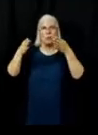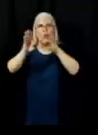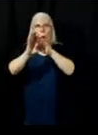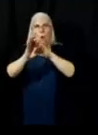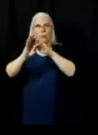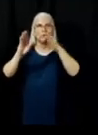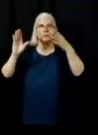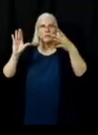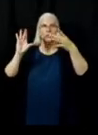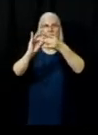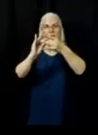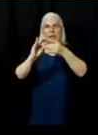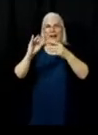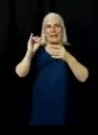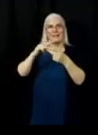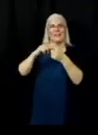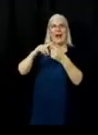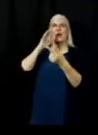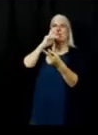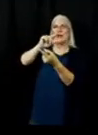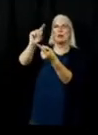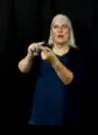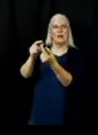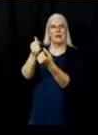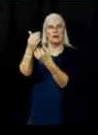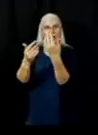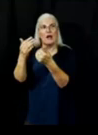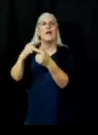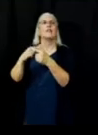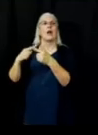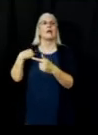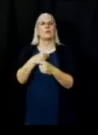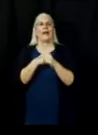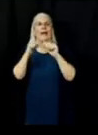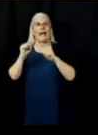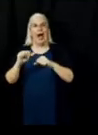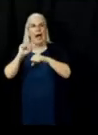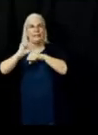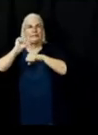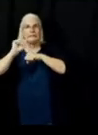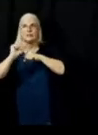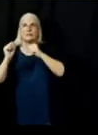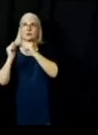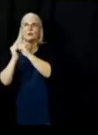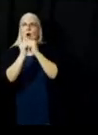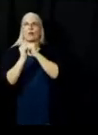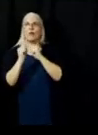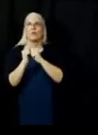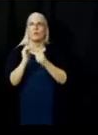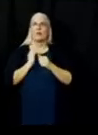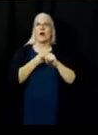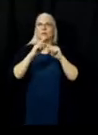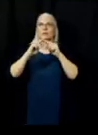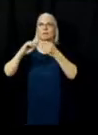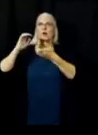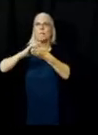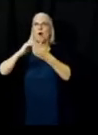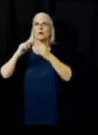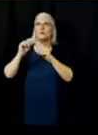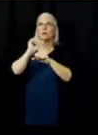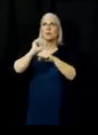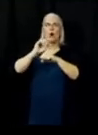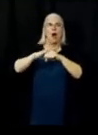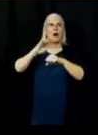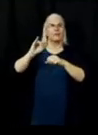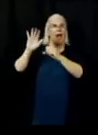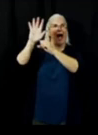we control under our leadership. Okay, so that's part of our plan. As we're coming now up into the upper Ohio road system along Highway 89,